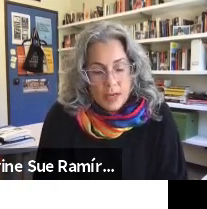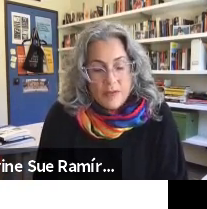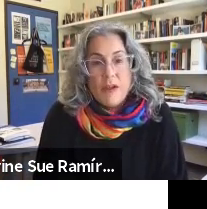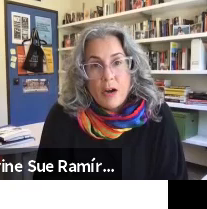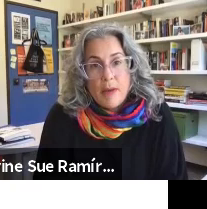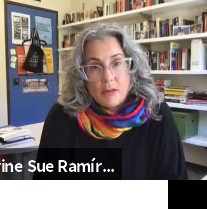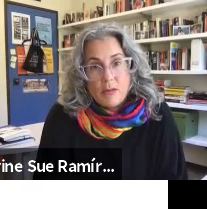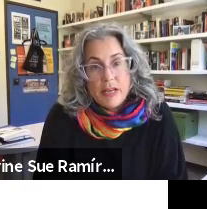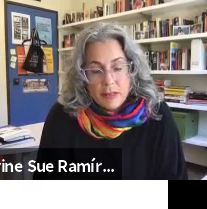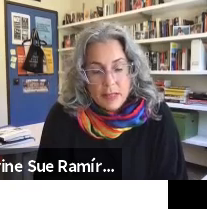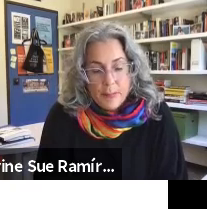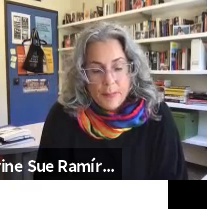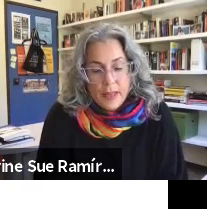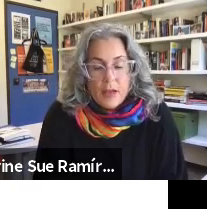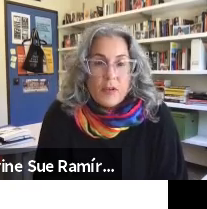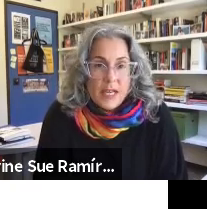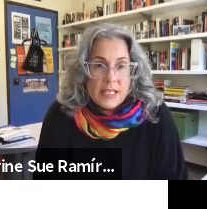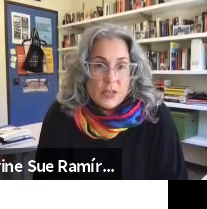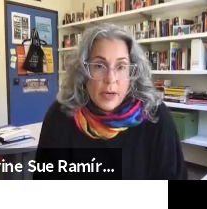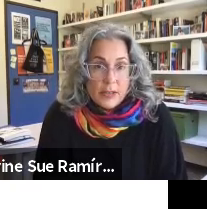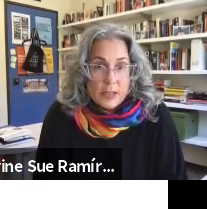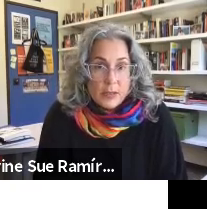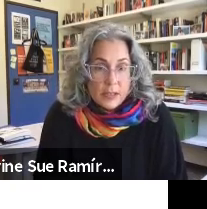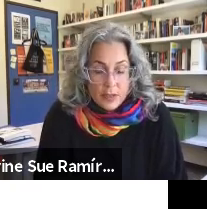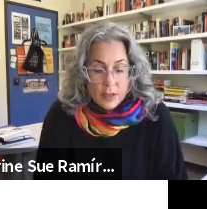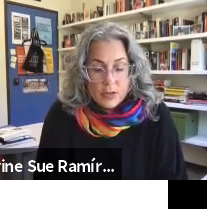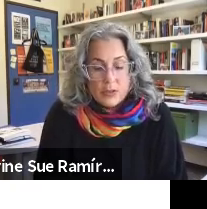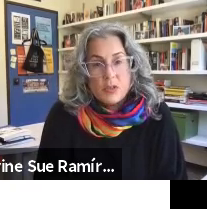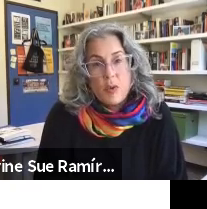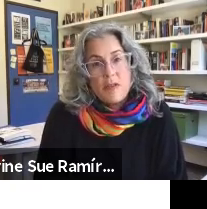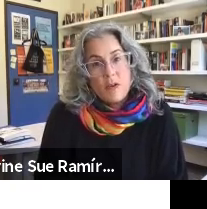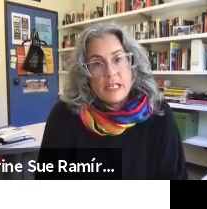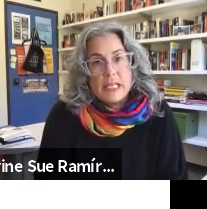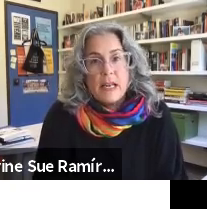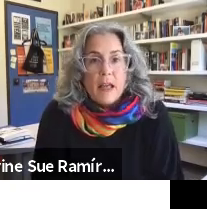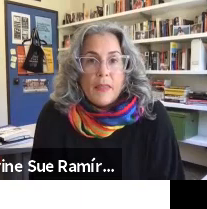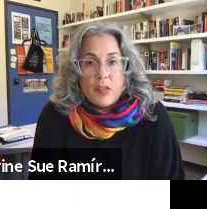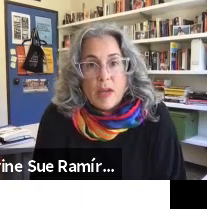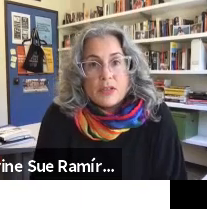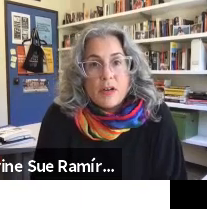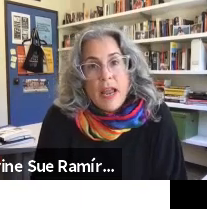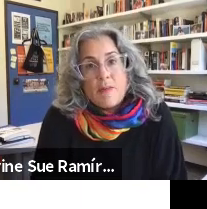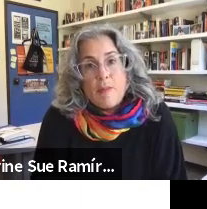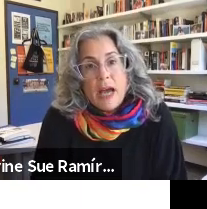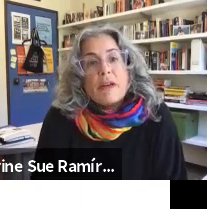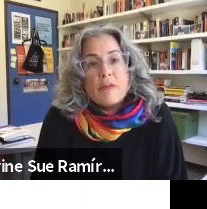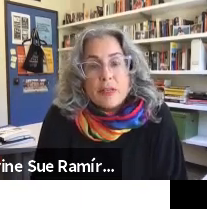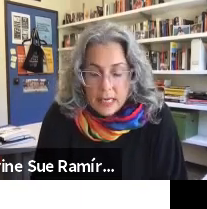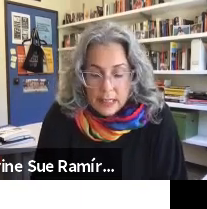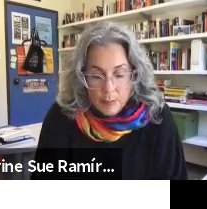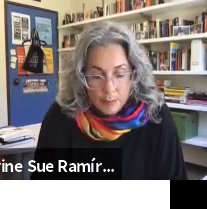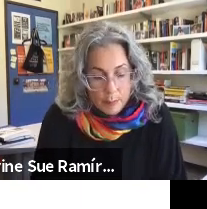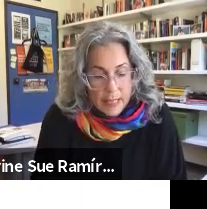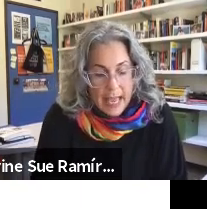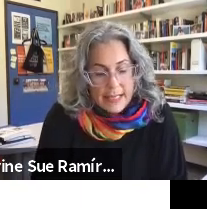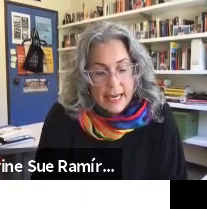example of environmental racism from 1922 until its closure in 2014 the smelter and battery